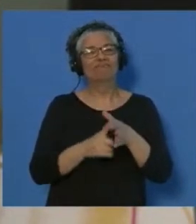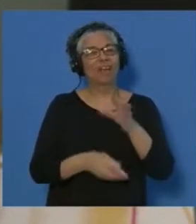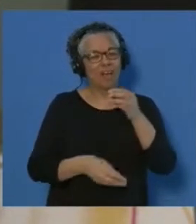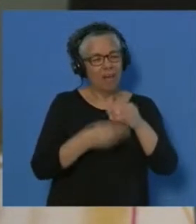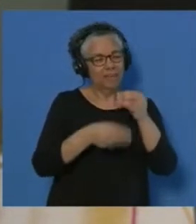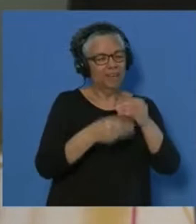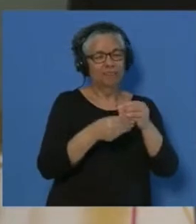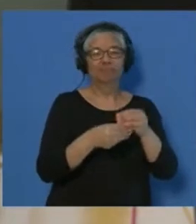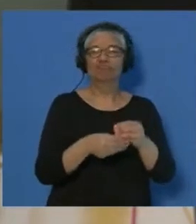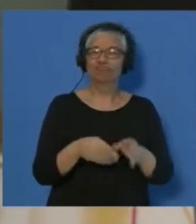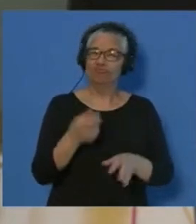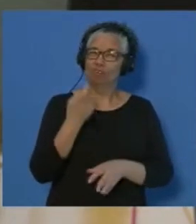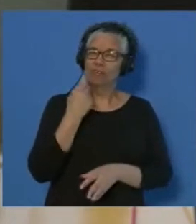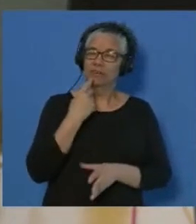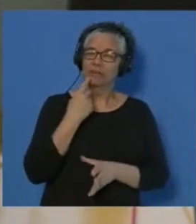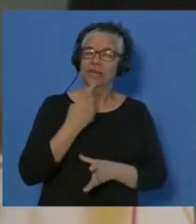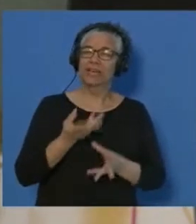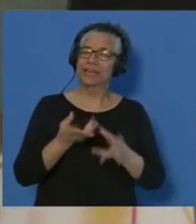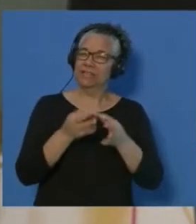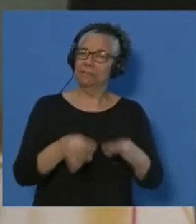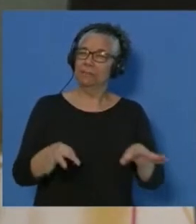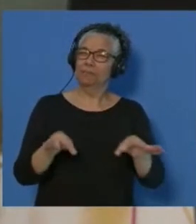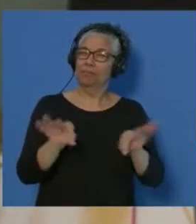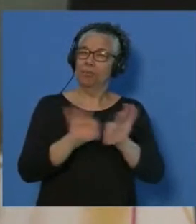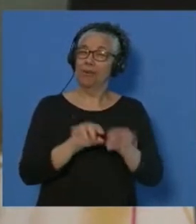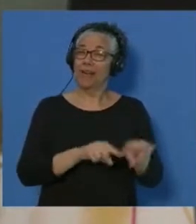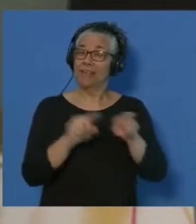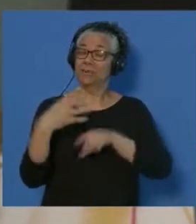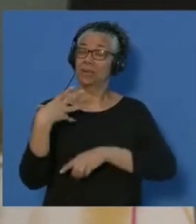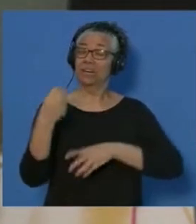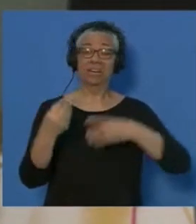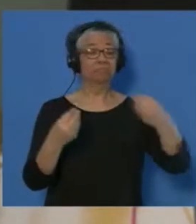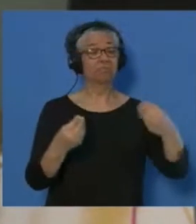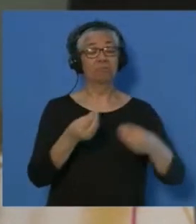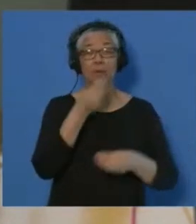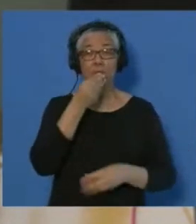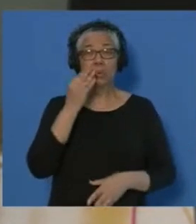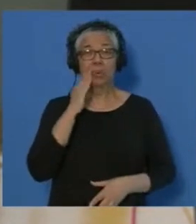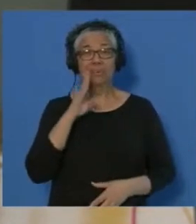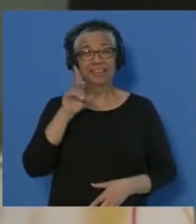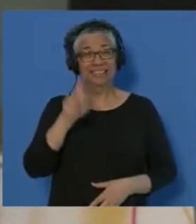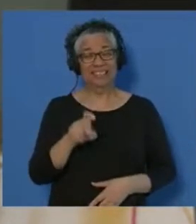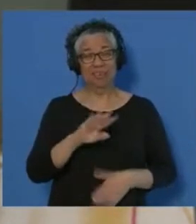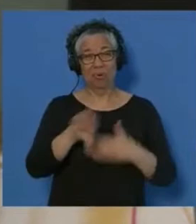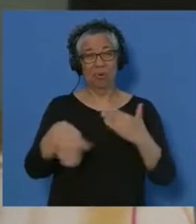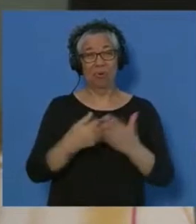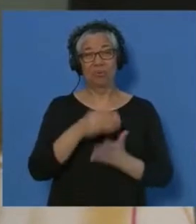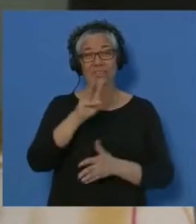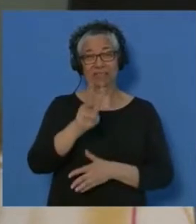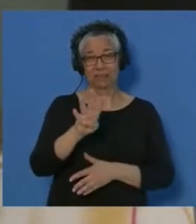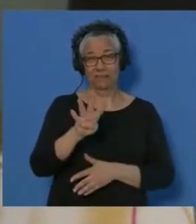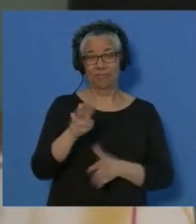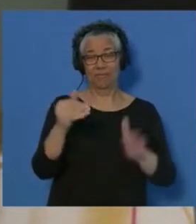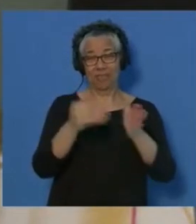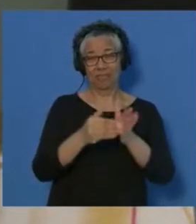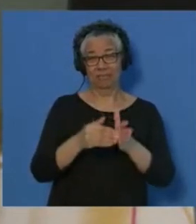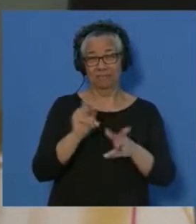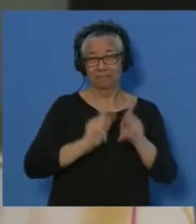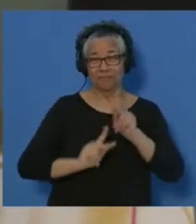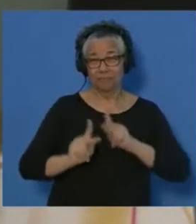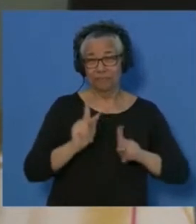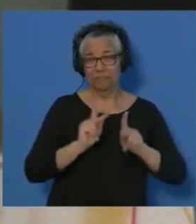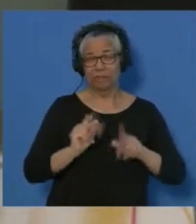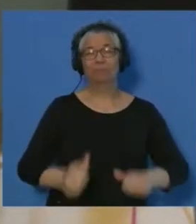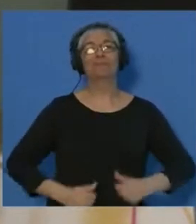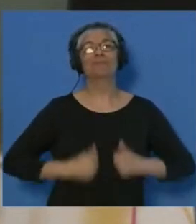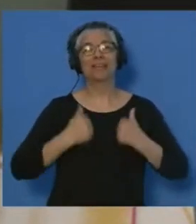as we start to head out of our homes more. We need all 64,000 residents represented in this data so